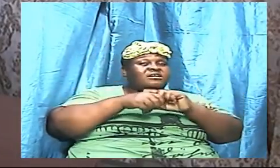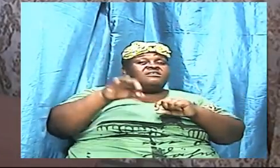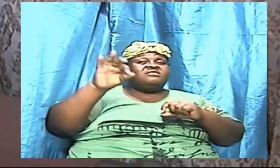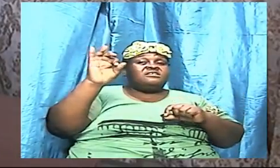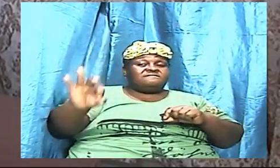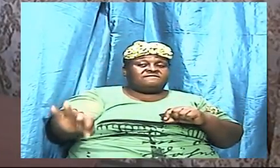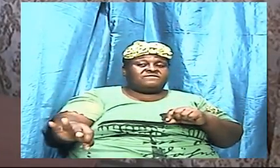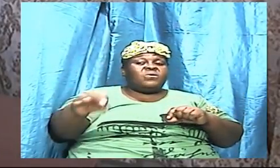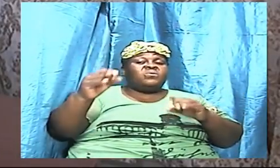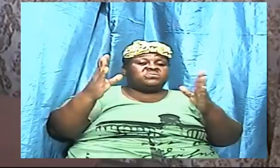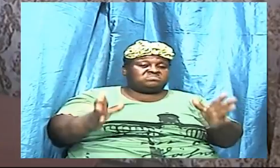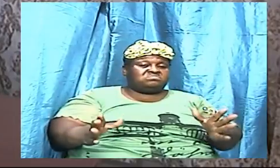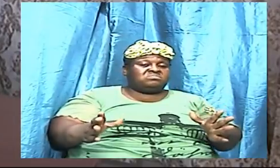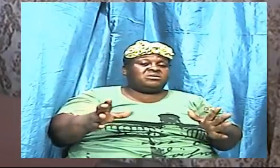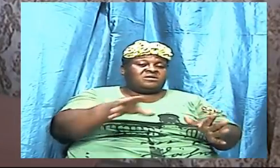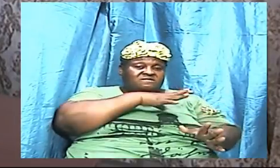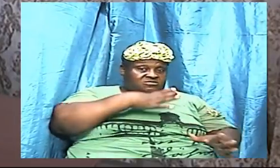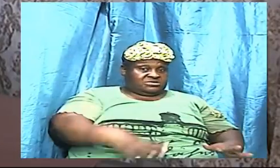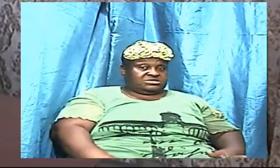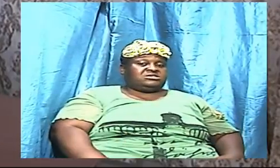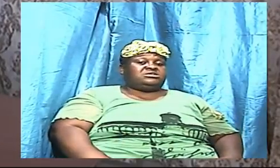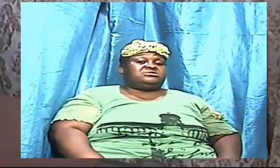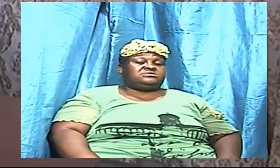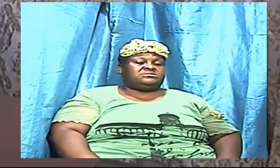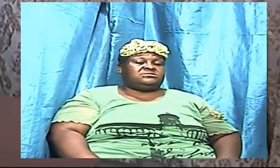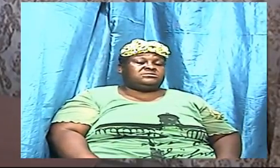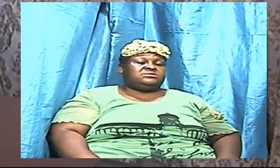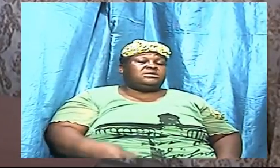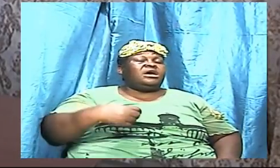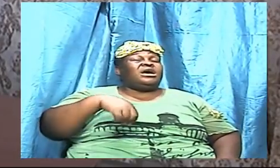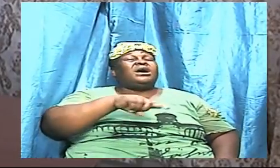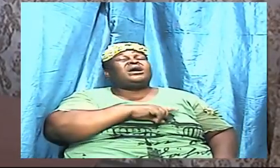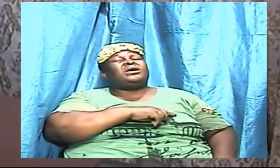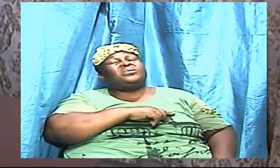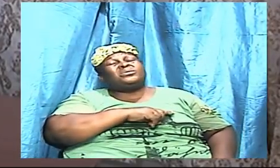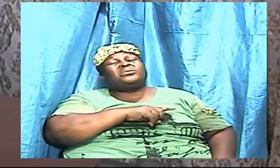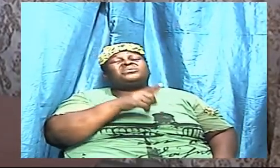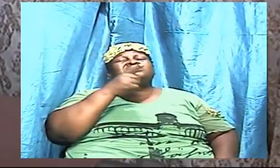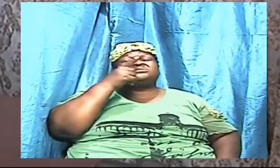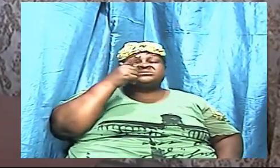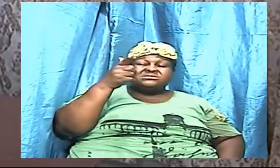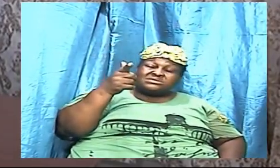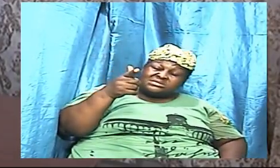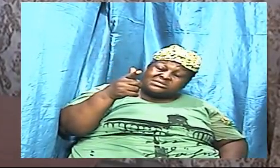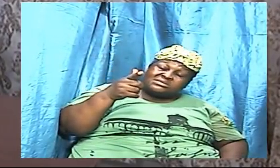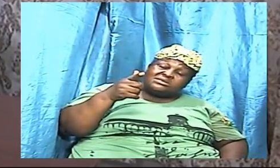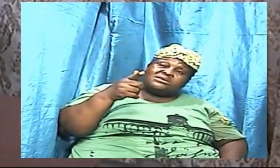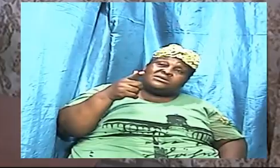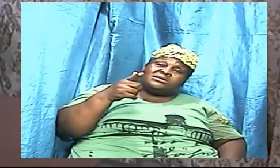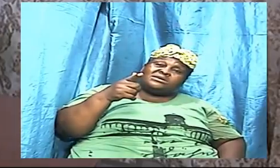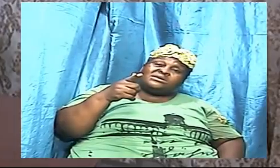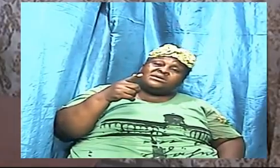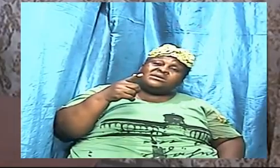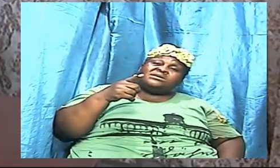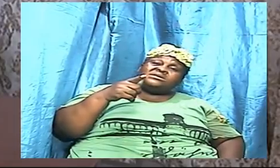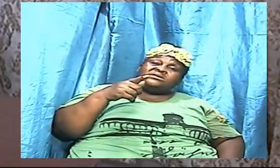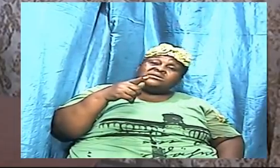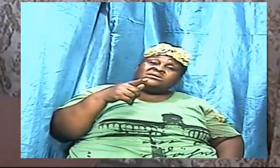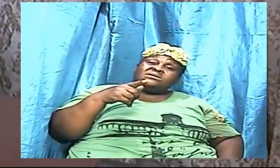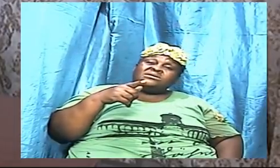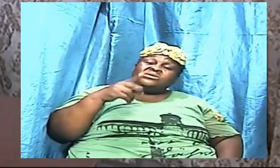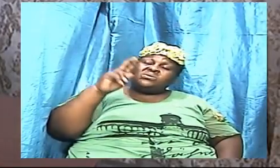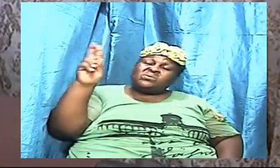christianity and we are going to see him applying the word in his warfare